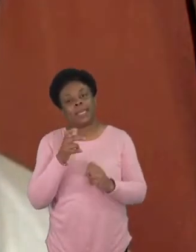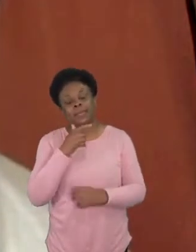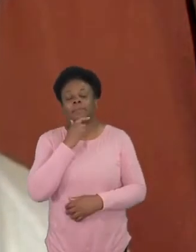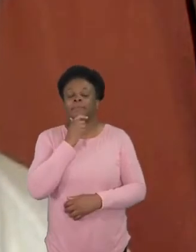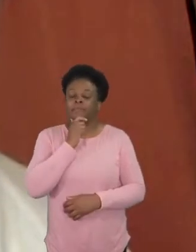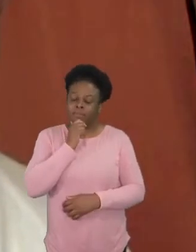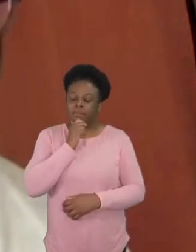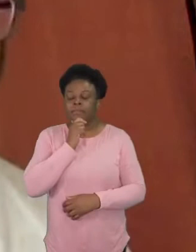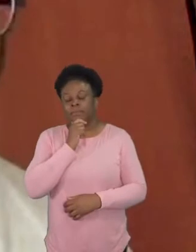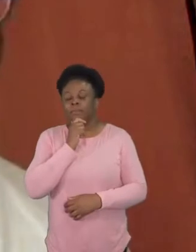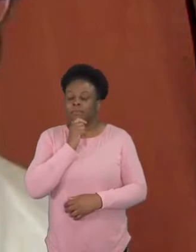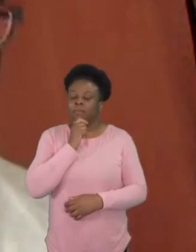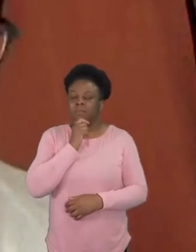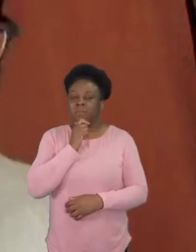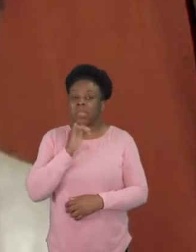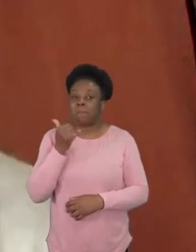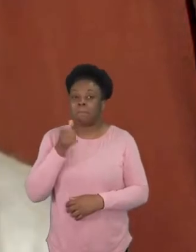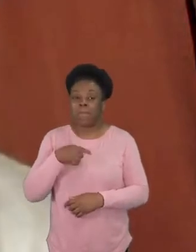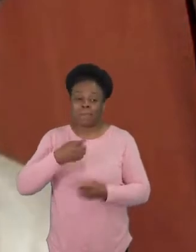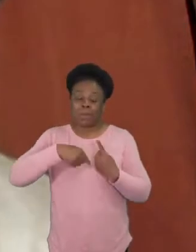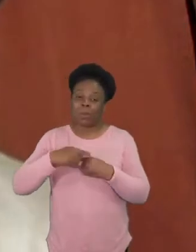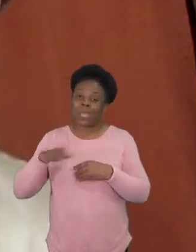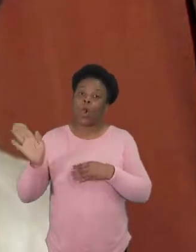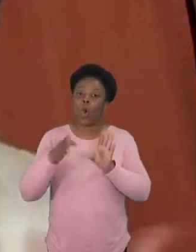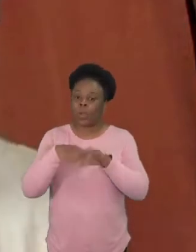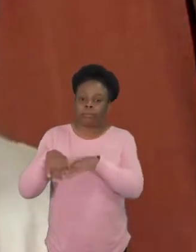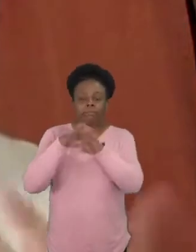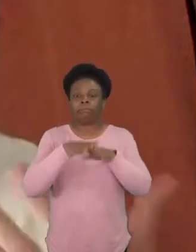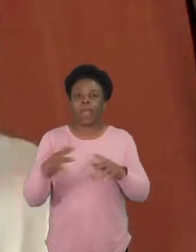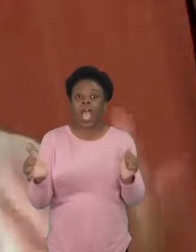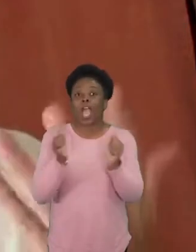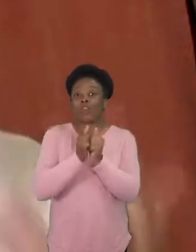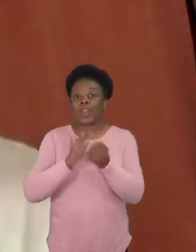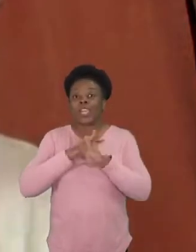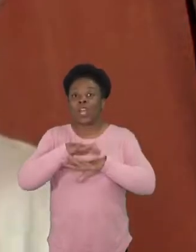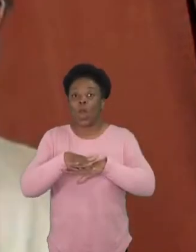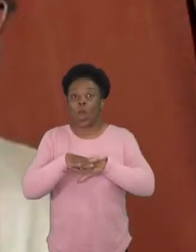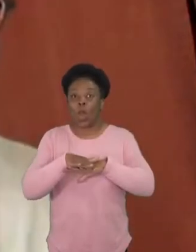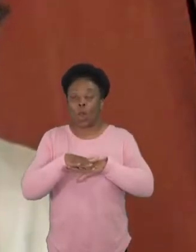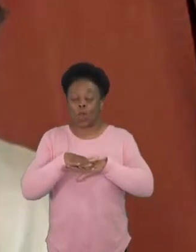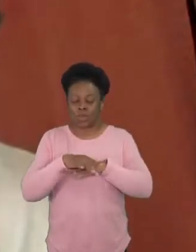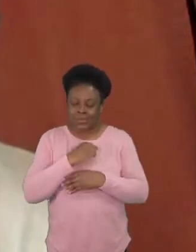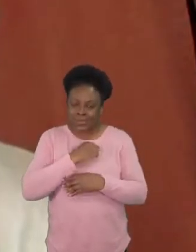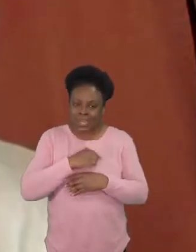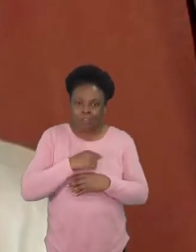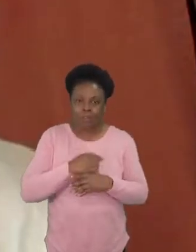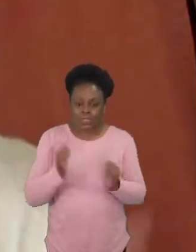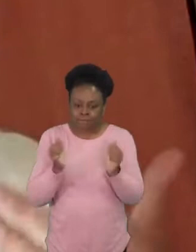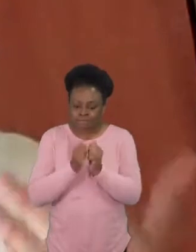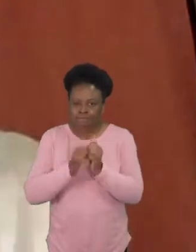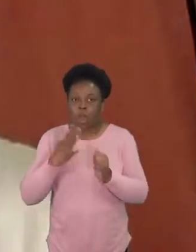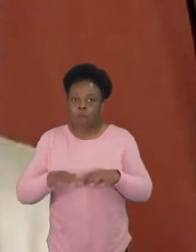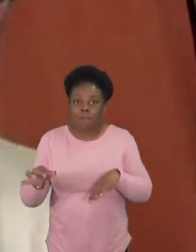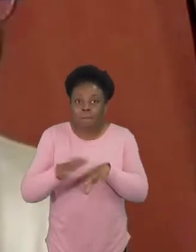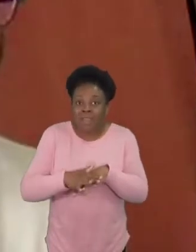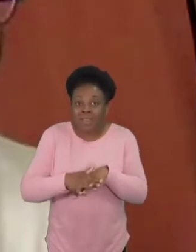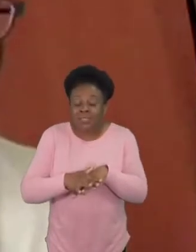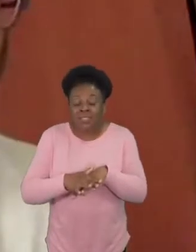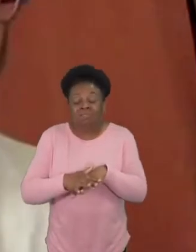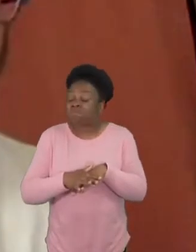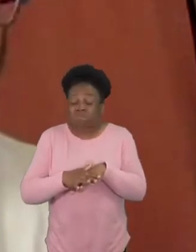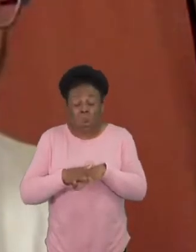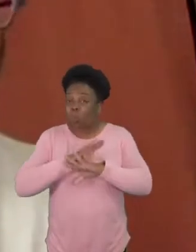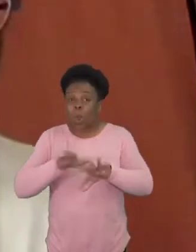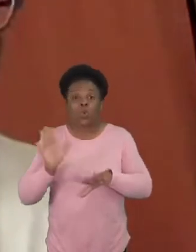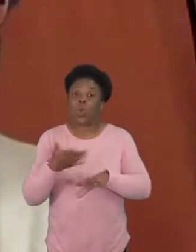going to agree on the sacrament of marriage and i think that people who love the bible can read scriptures